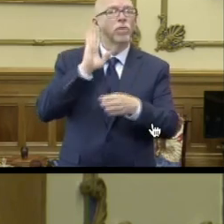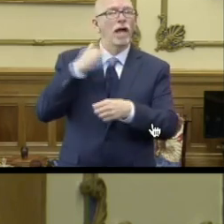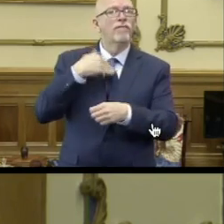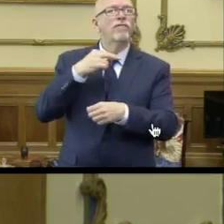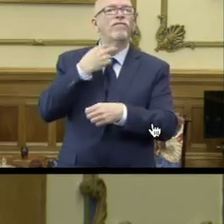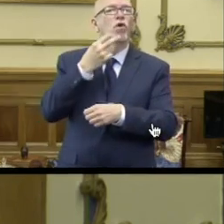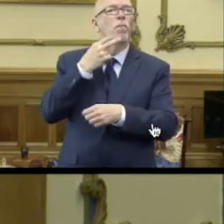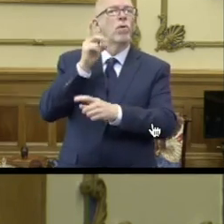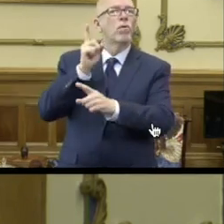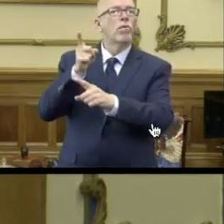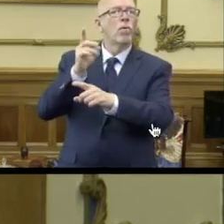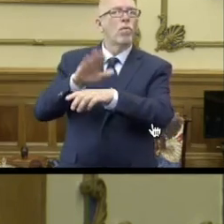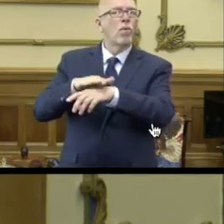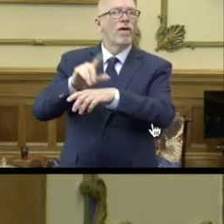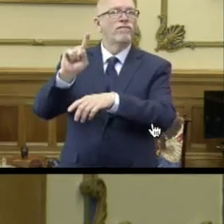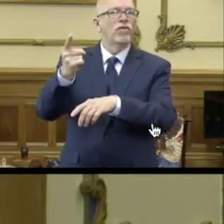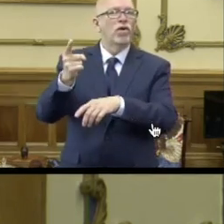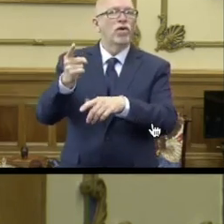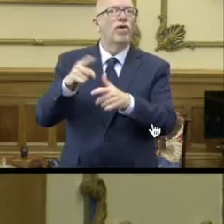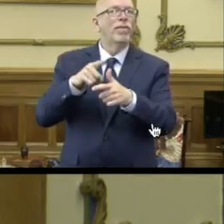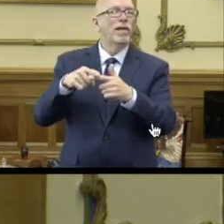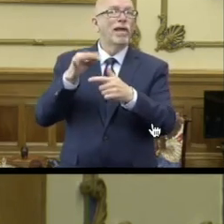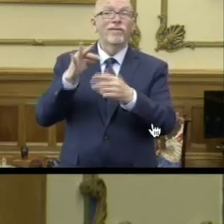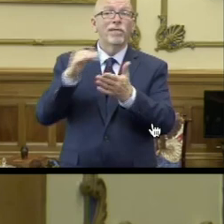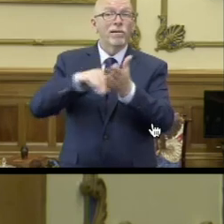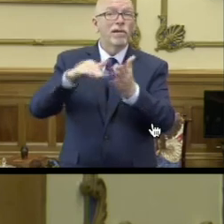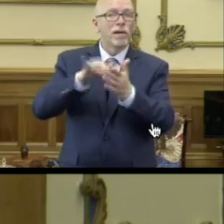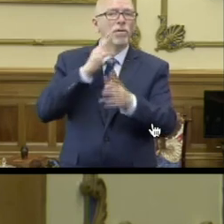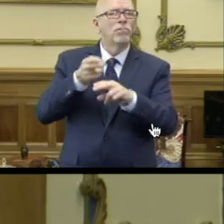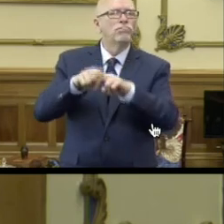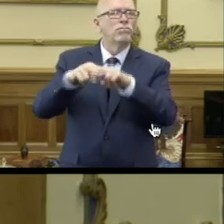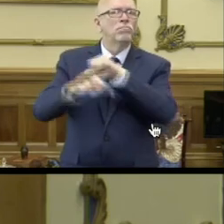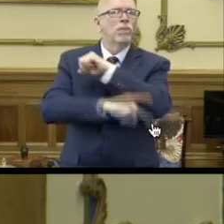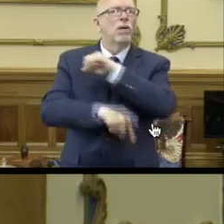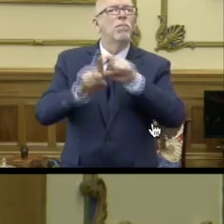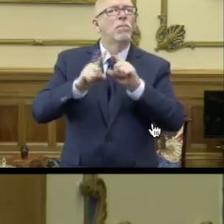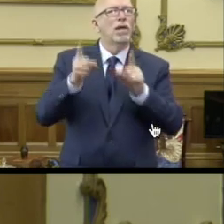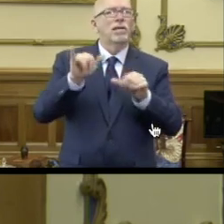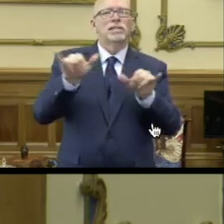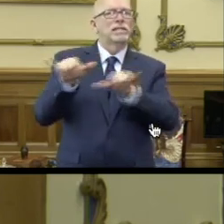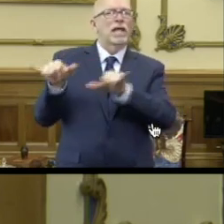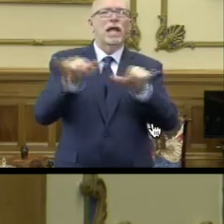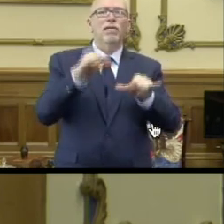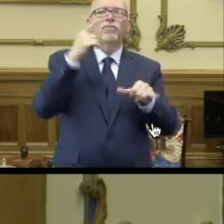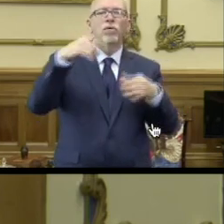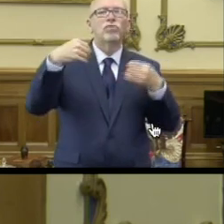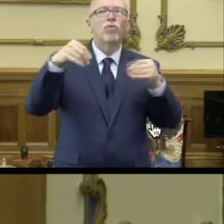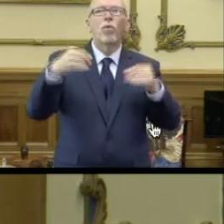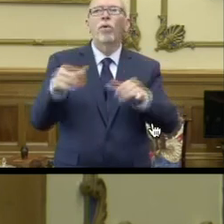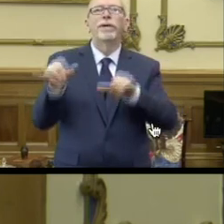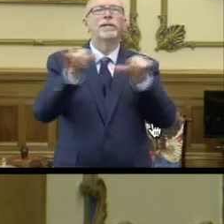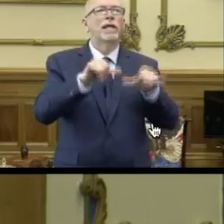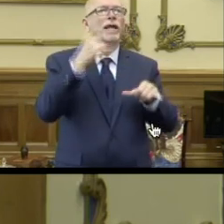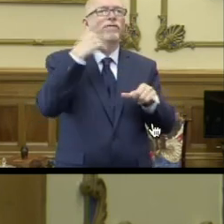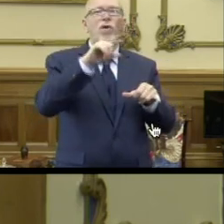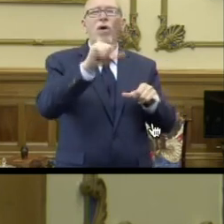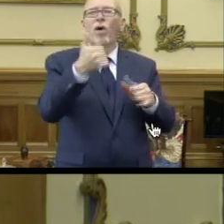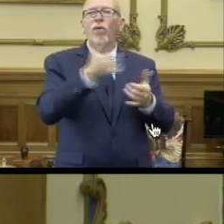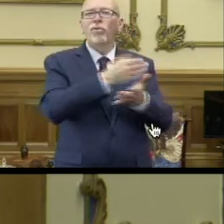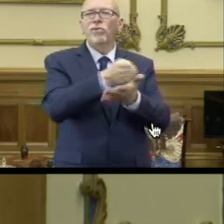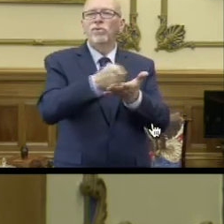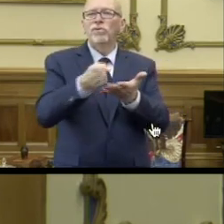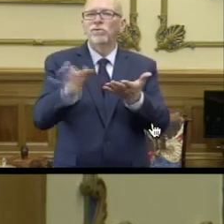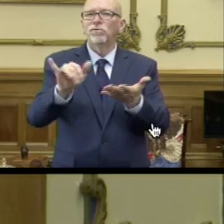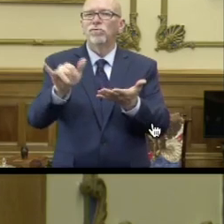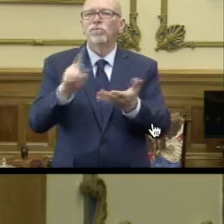warning first, and then it would escalate from there. But that's the same process we have in place for retail and other parts of the executive order, and the